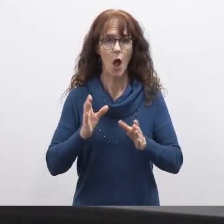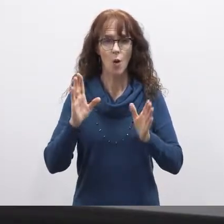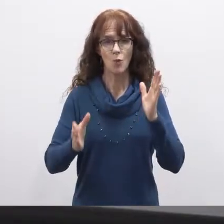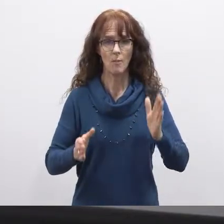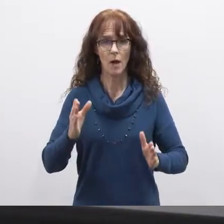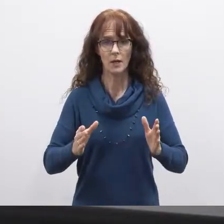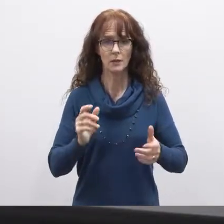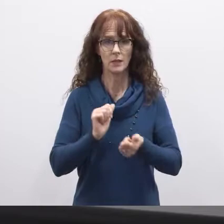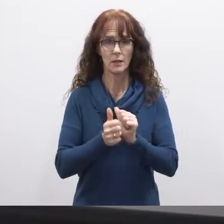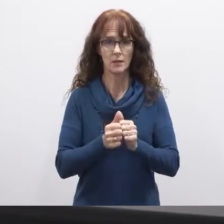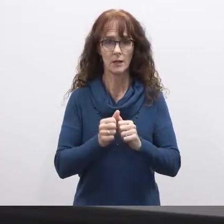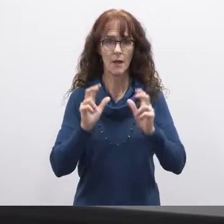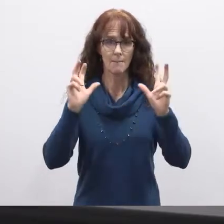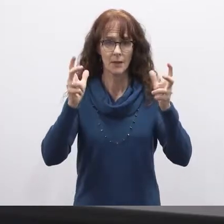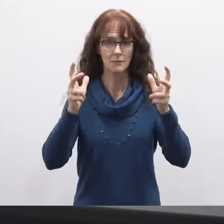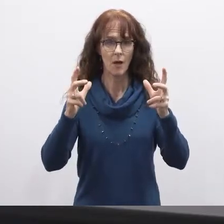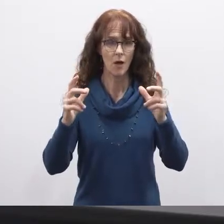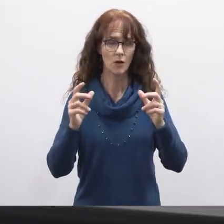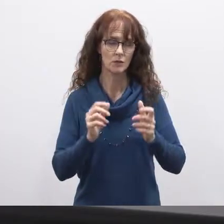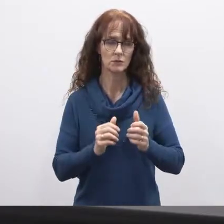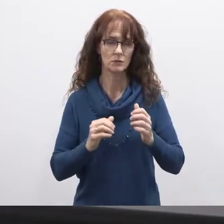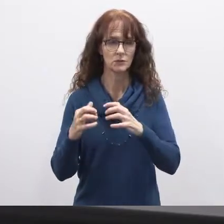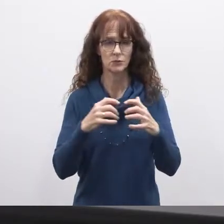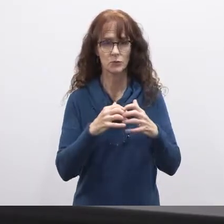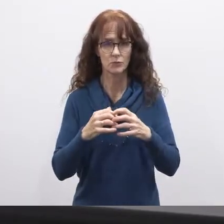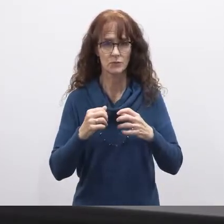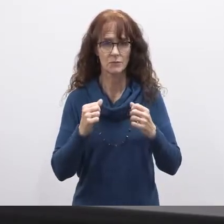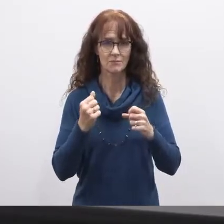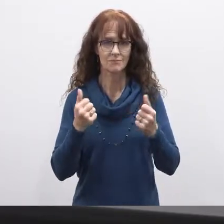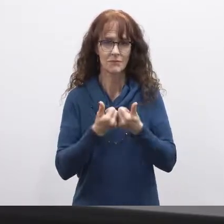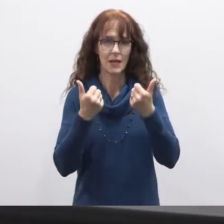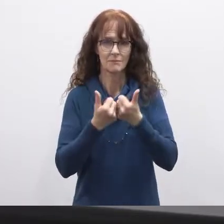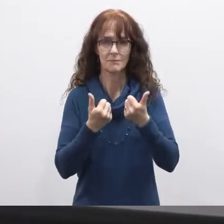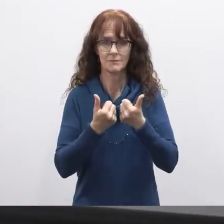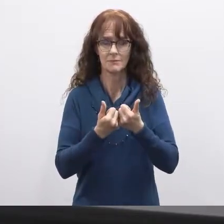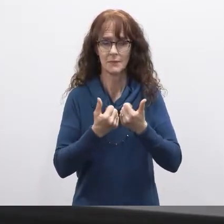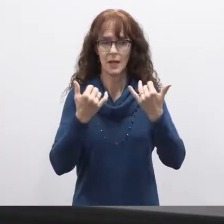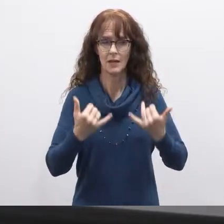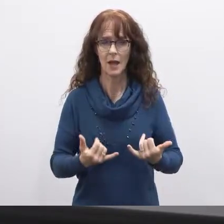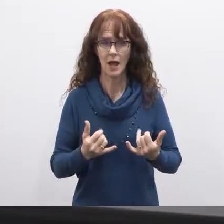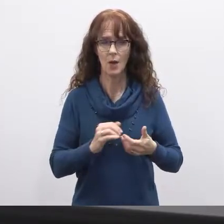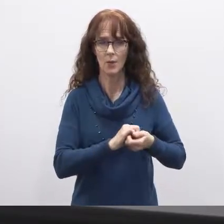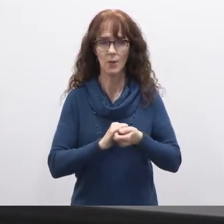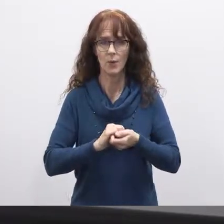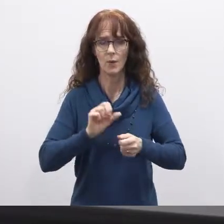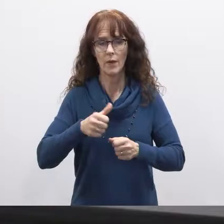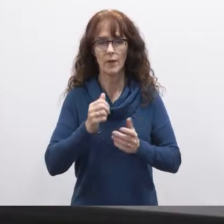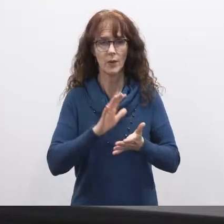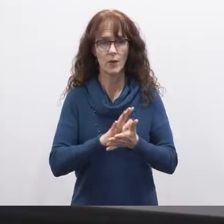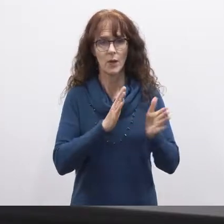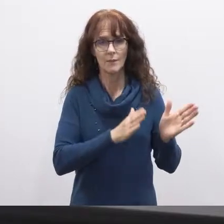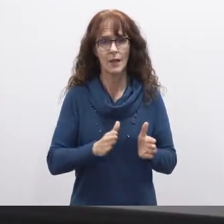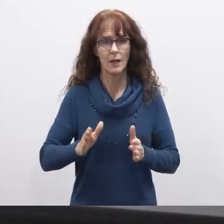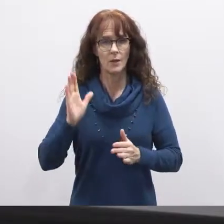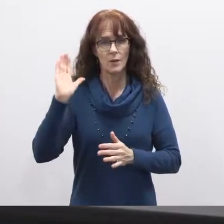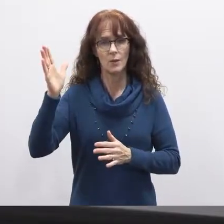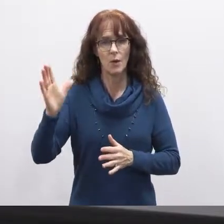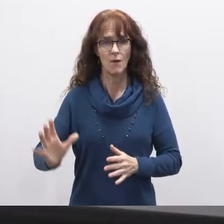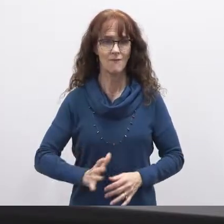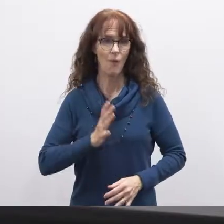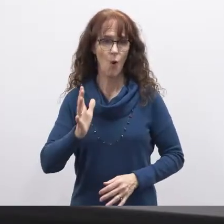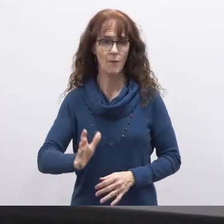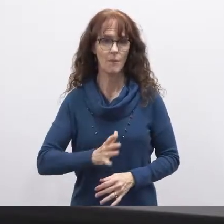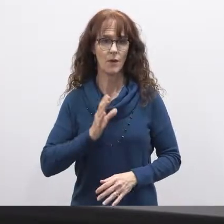and basketball scrimmages um currently we are collaborating with other schools to plan the upcoming formal